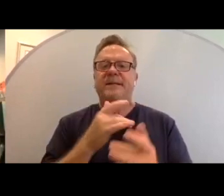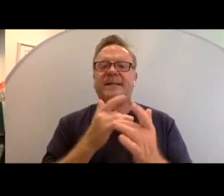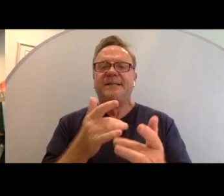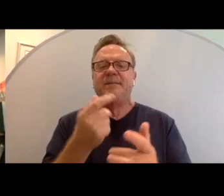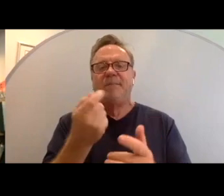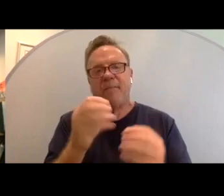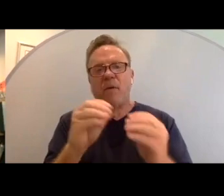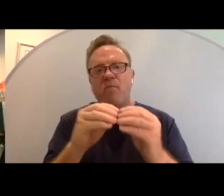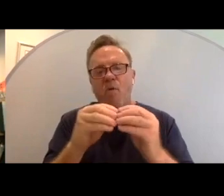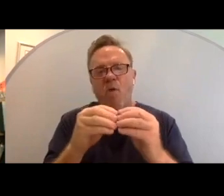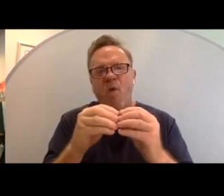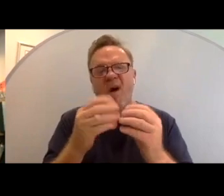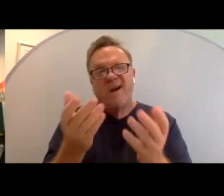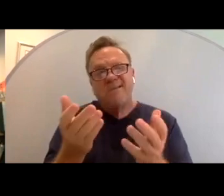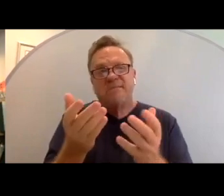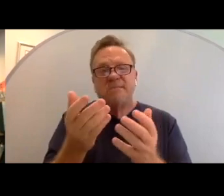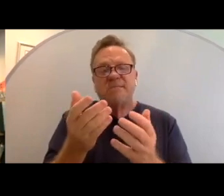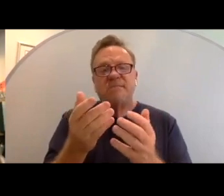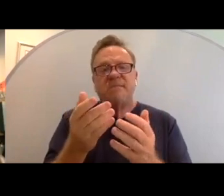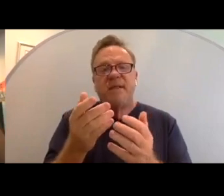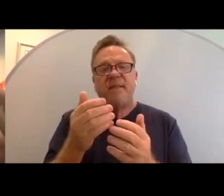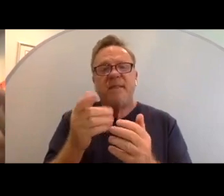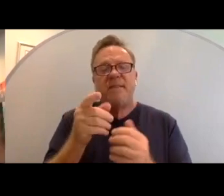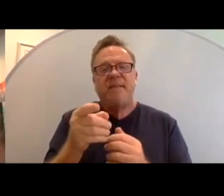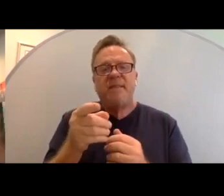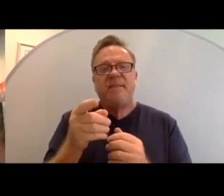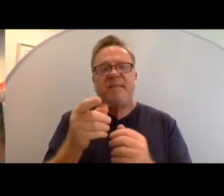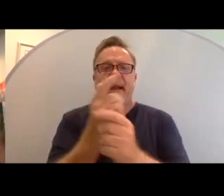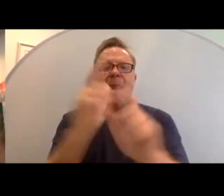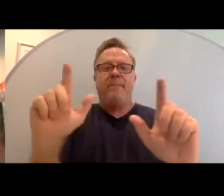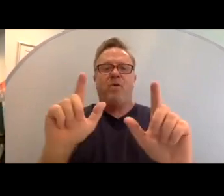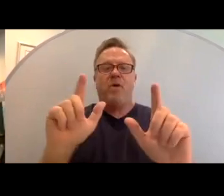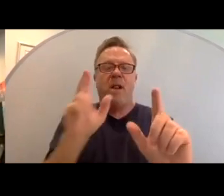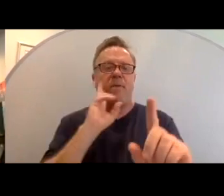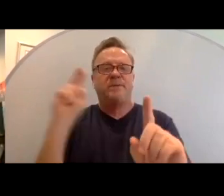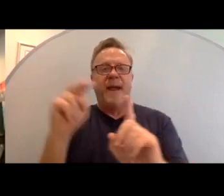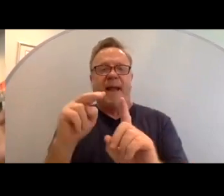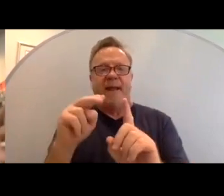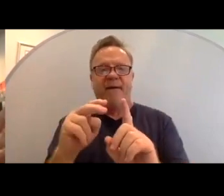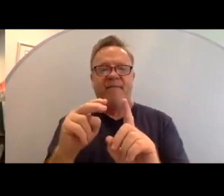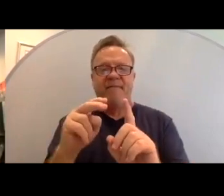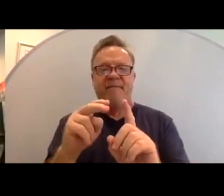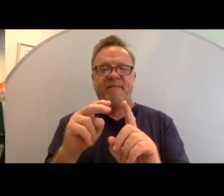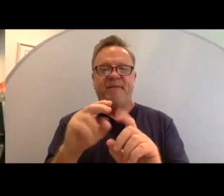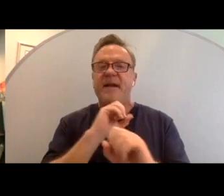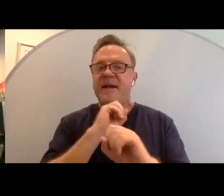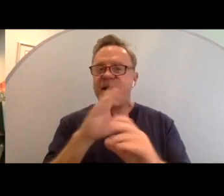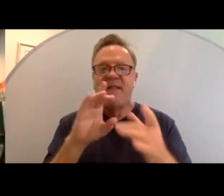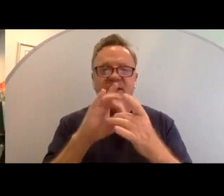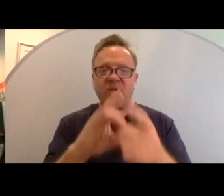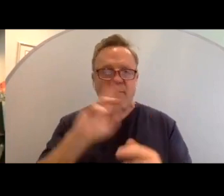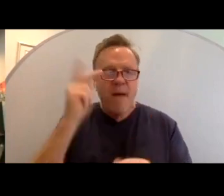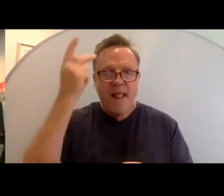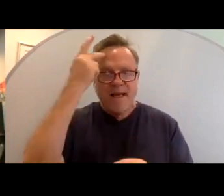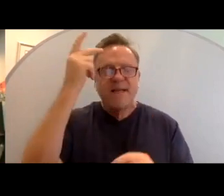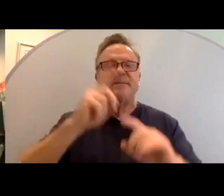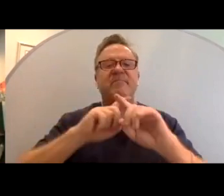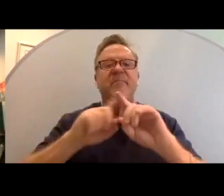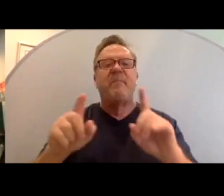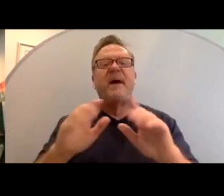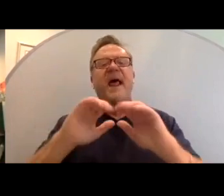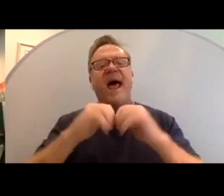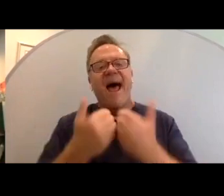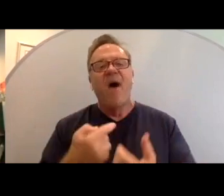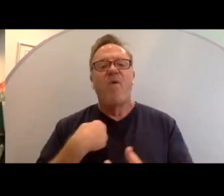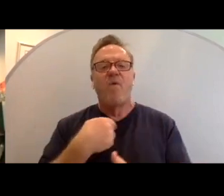bit more on the liberal perspective that has nothing to do with politics, but in terms of how